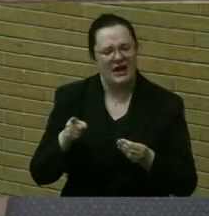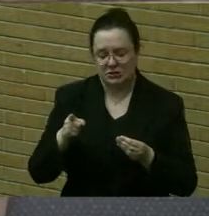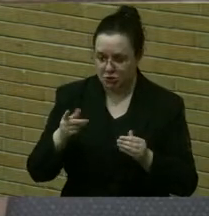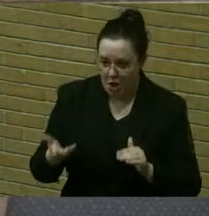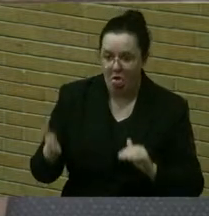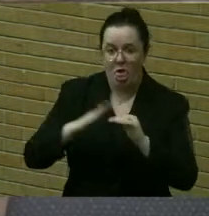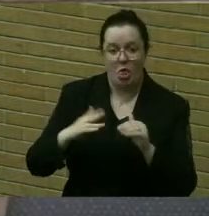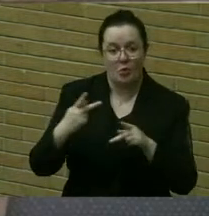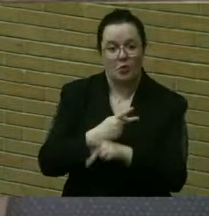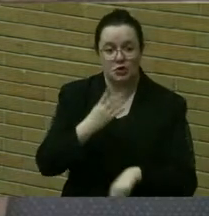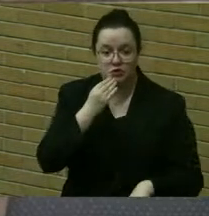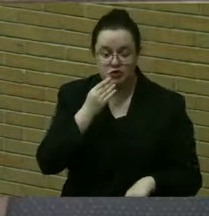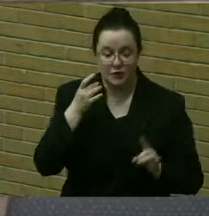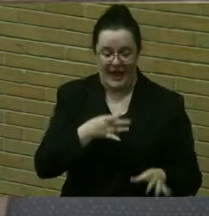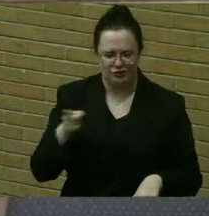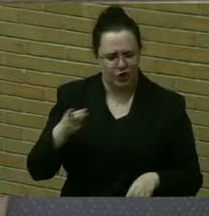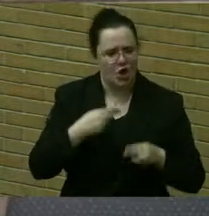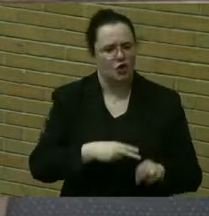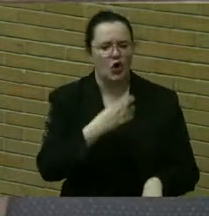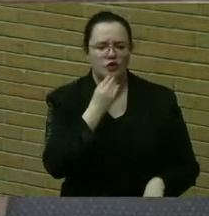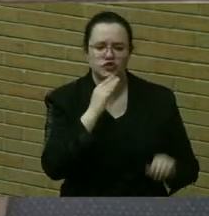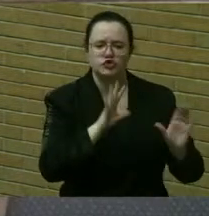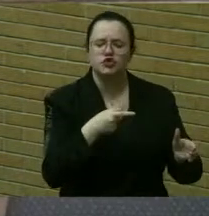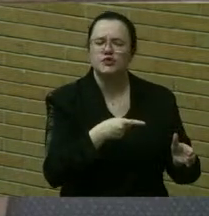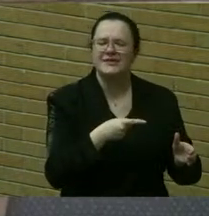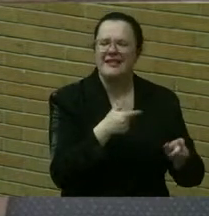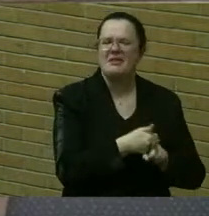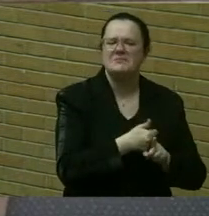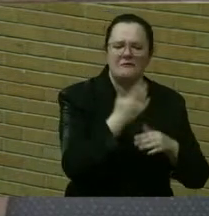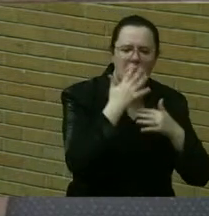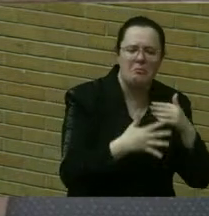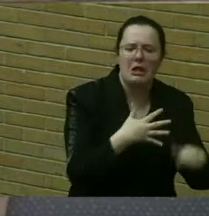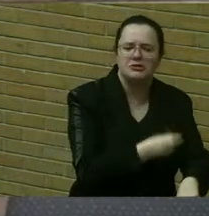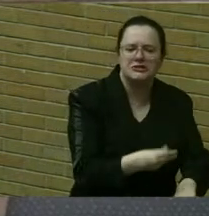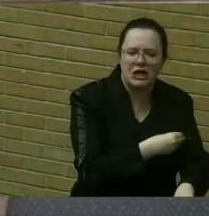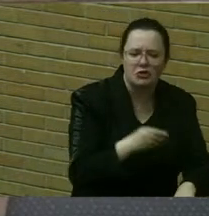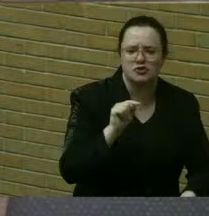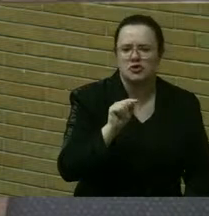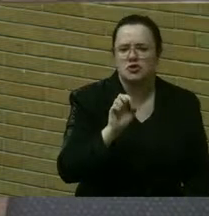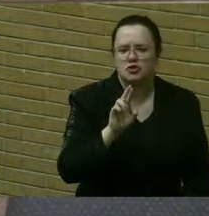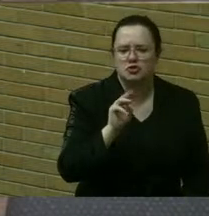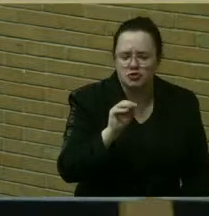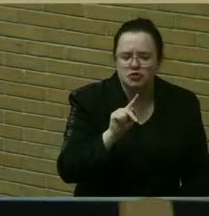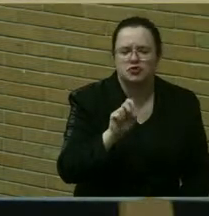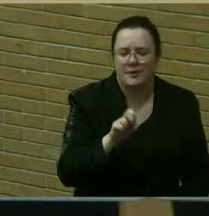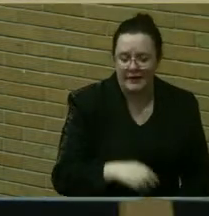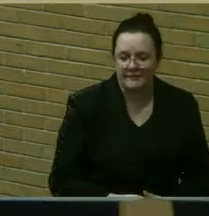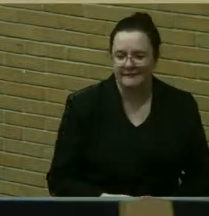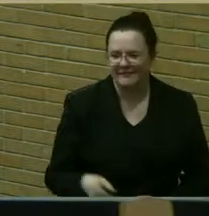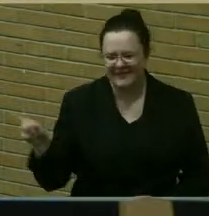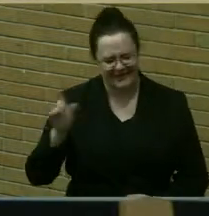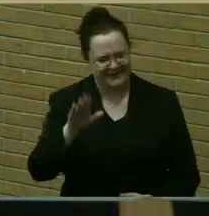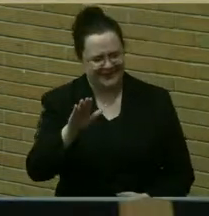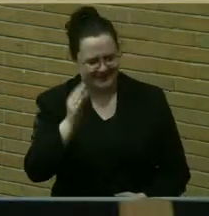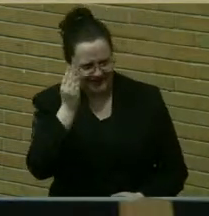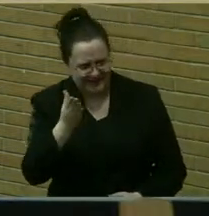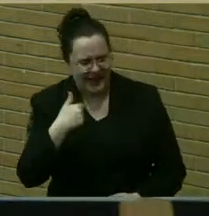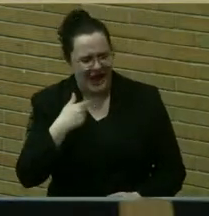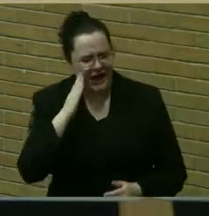-hatred by calling Jews both bloodsuckers and termites. Mr. Gluck, I'm going to ask that your comments